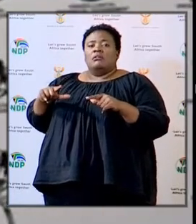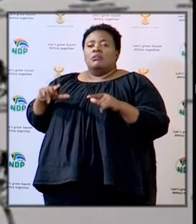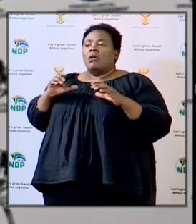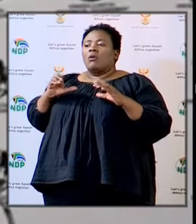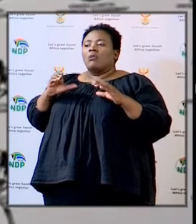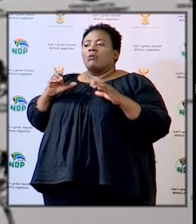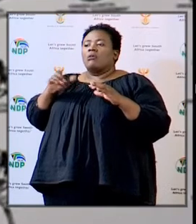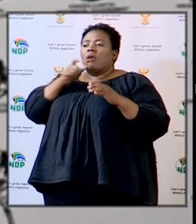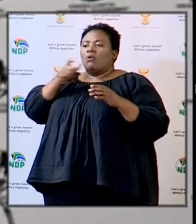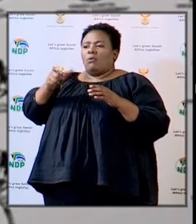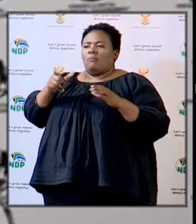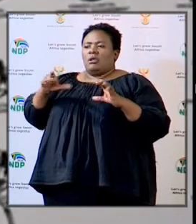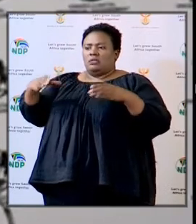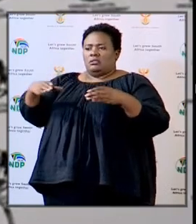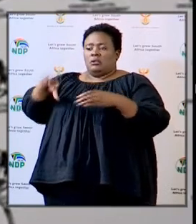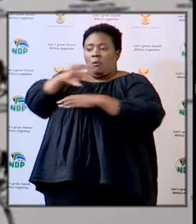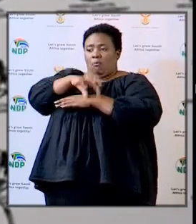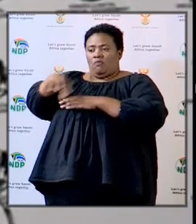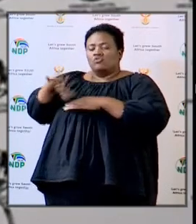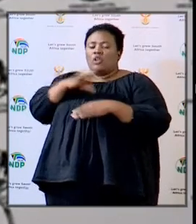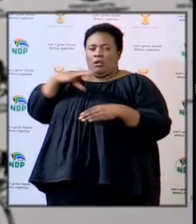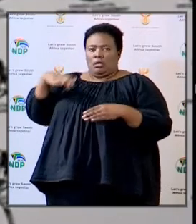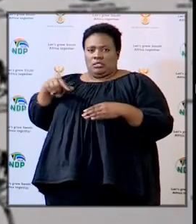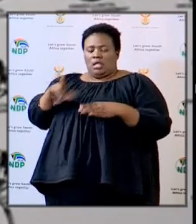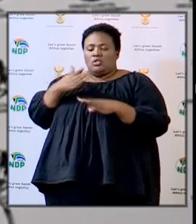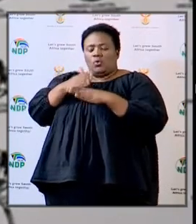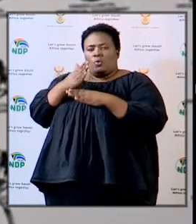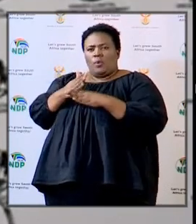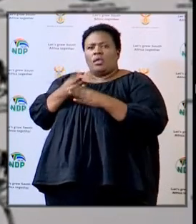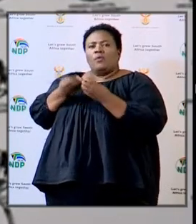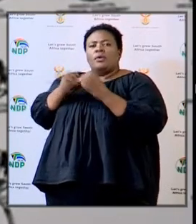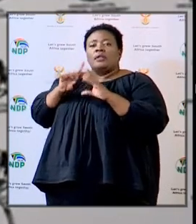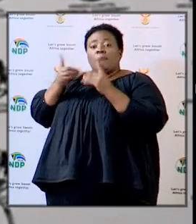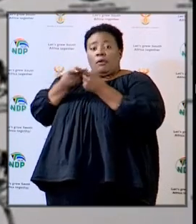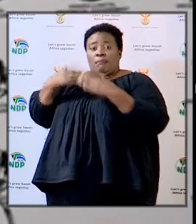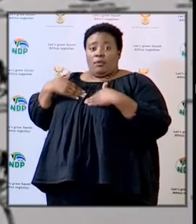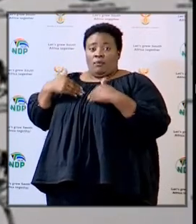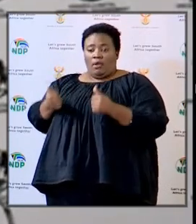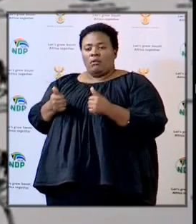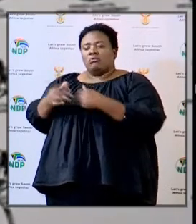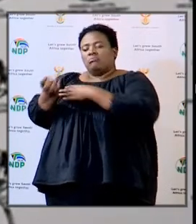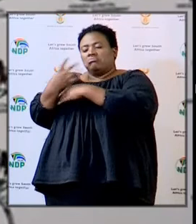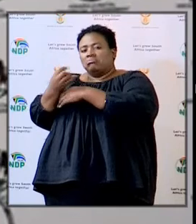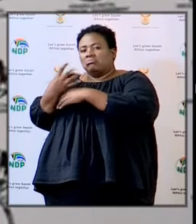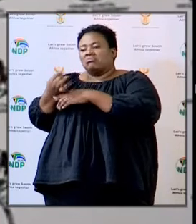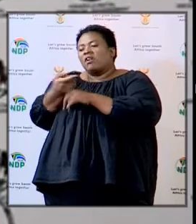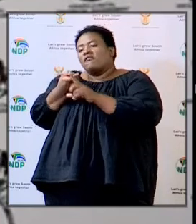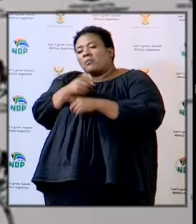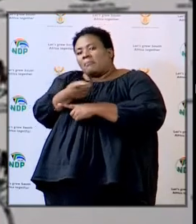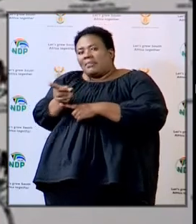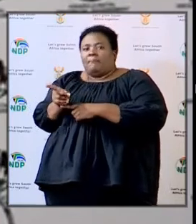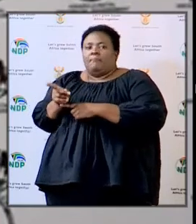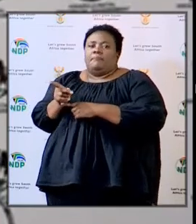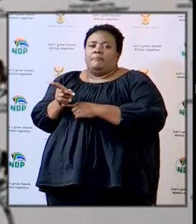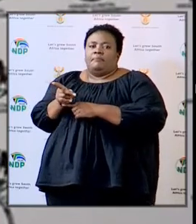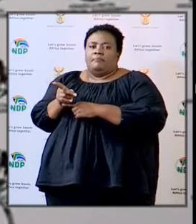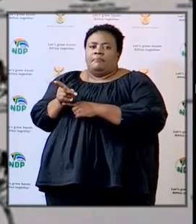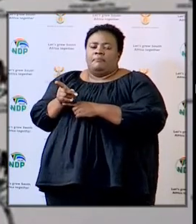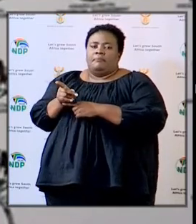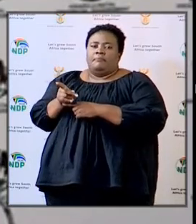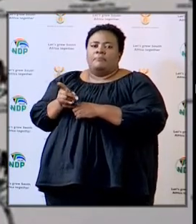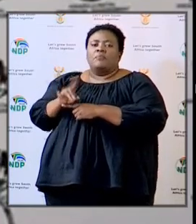premier so we are working very much closely with the department of health and taking counsel and directive from them particularly